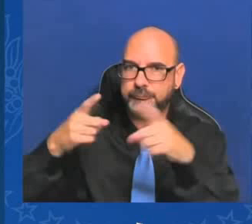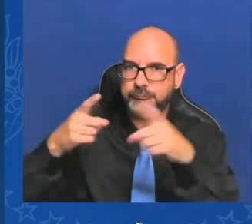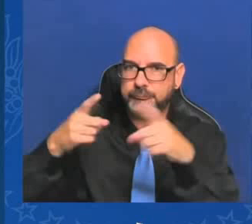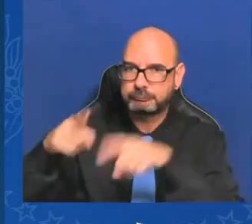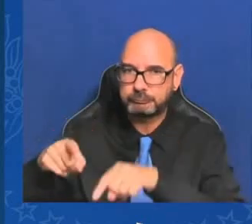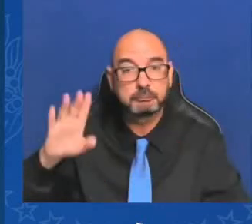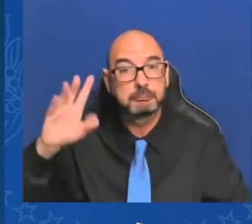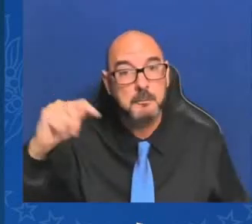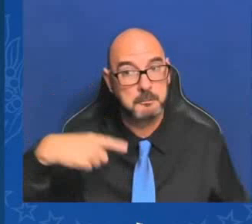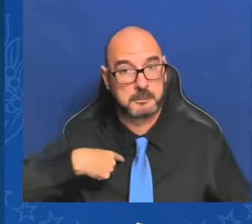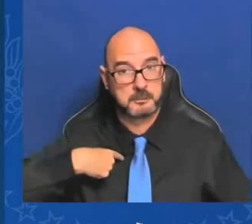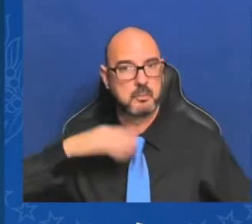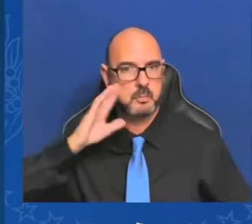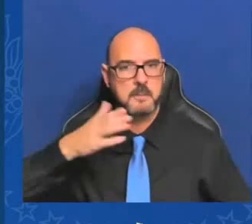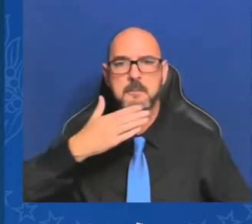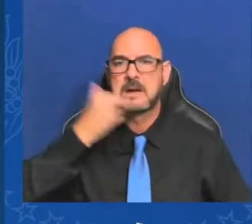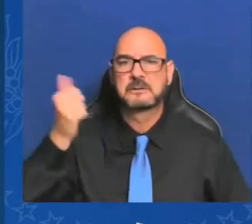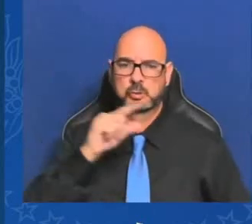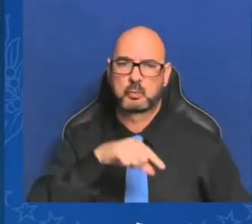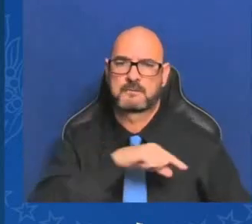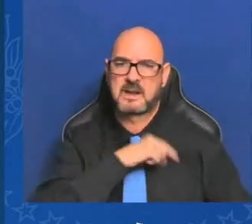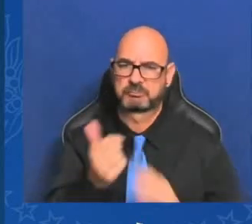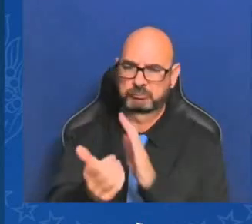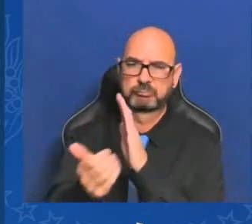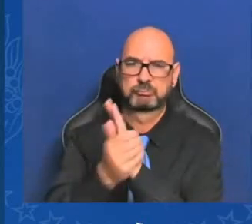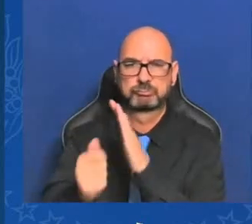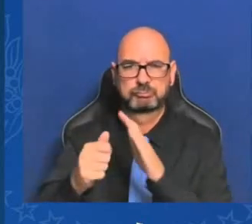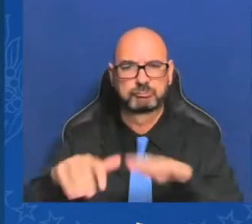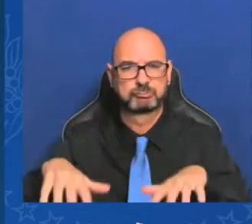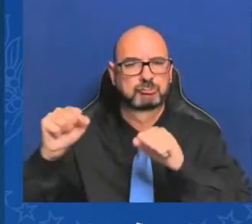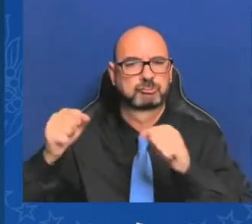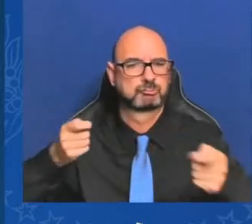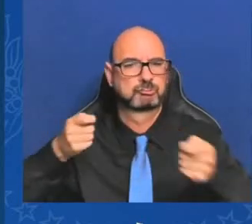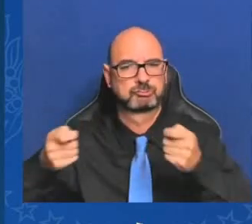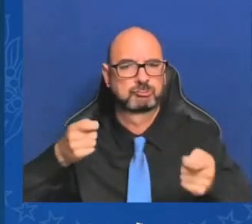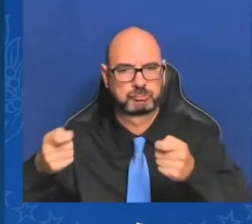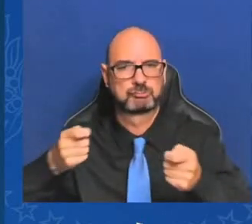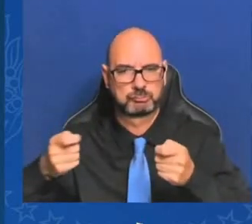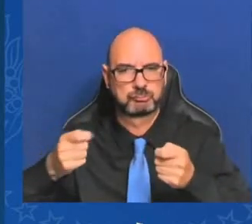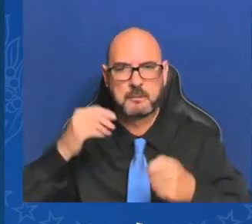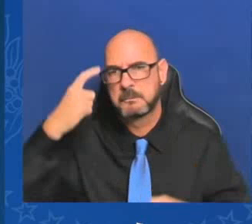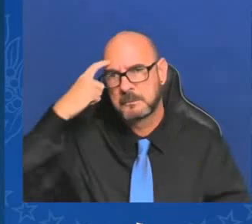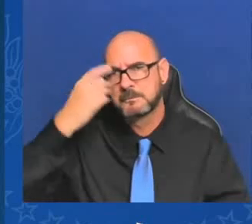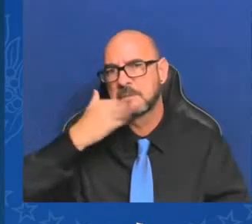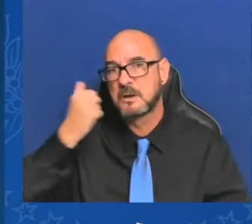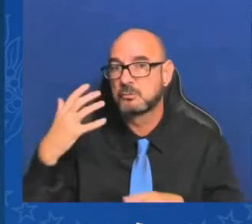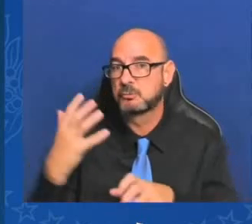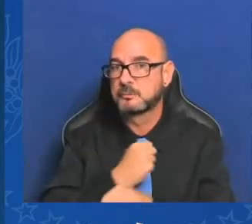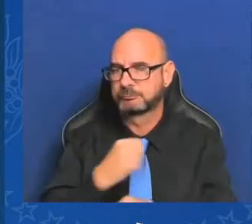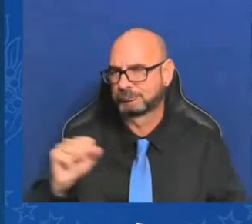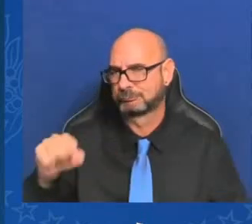Let's continue. And I think I'm the best qualified to win, but there are other people who could beat Trump too,